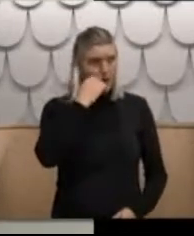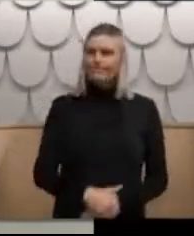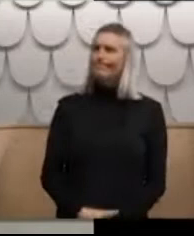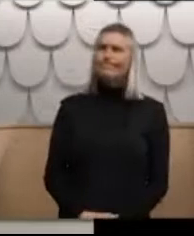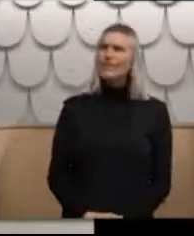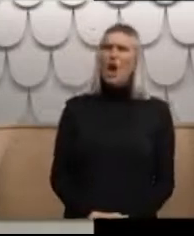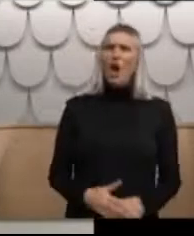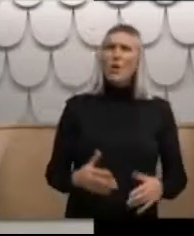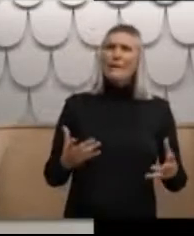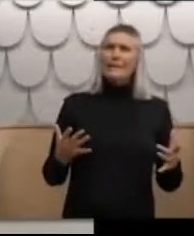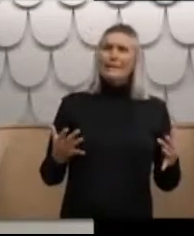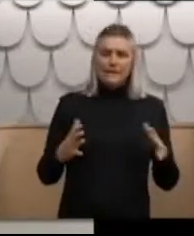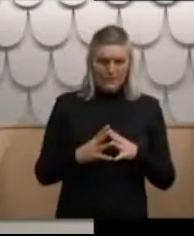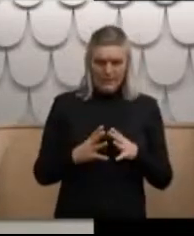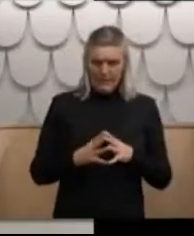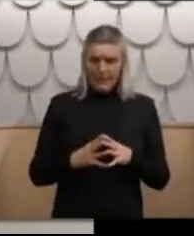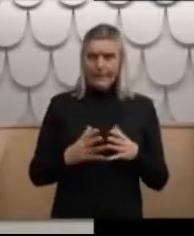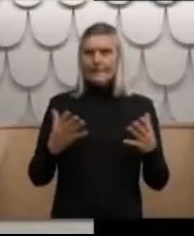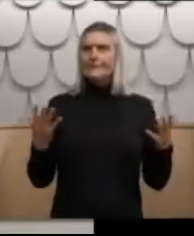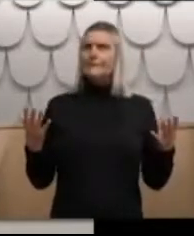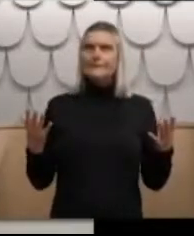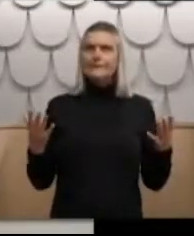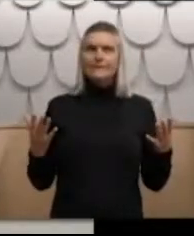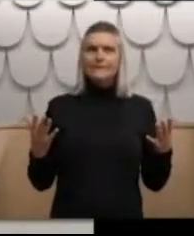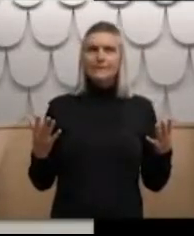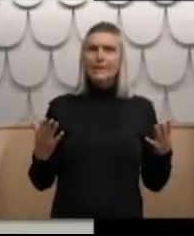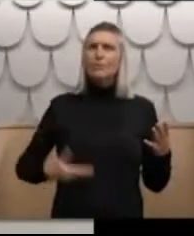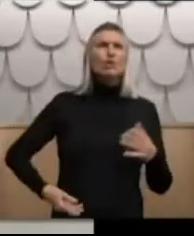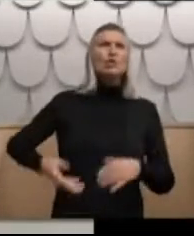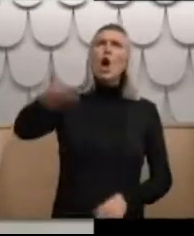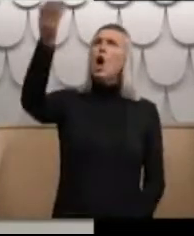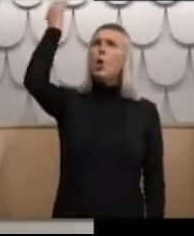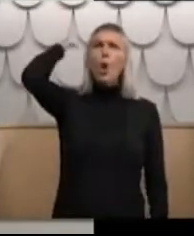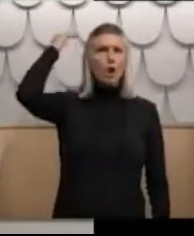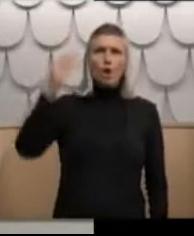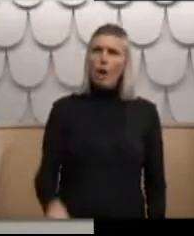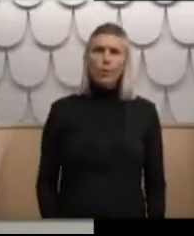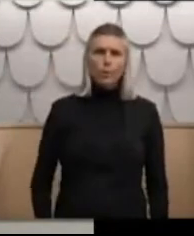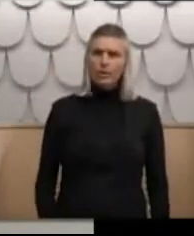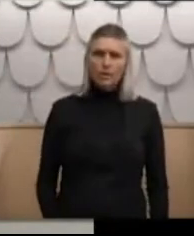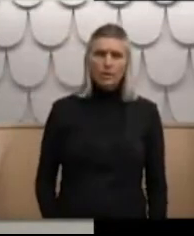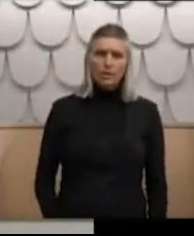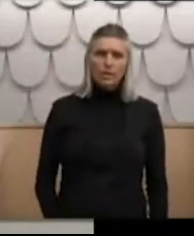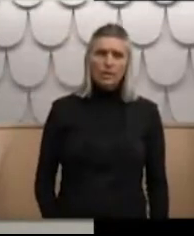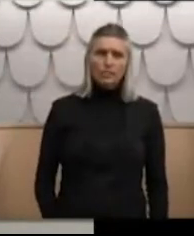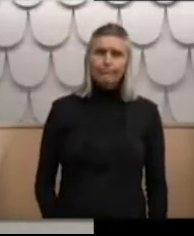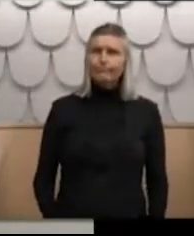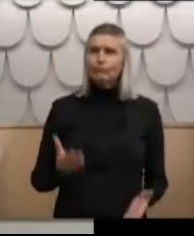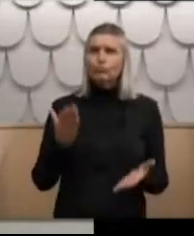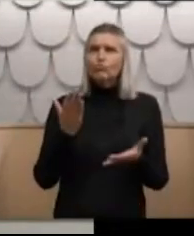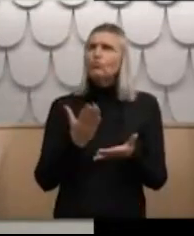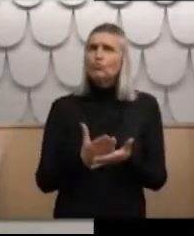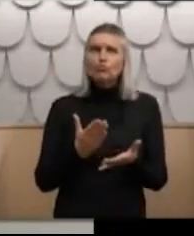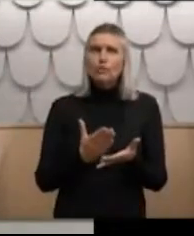no look it's been so long ago and I really know